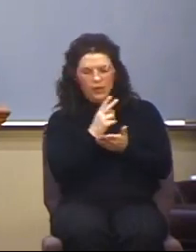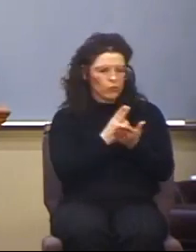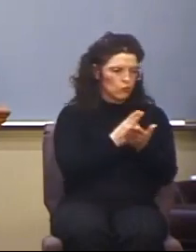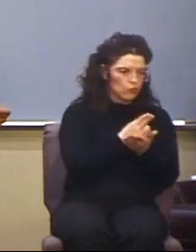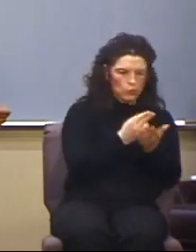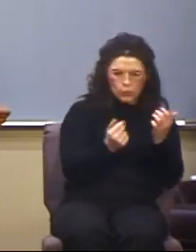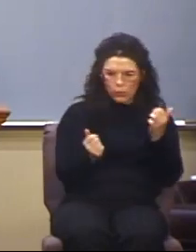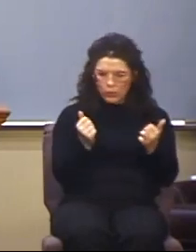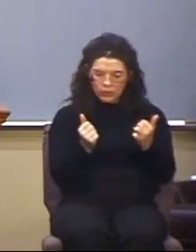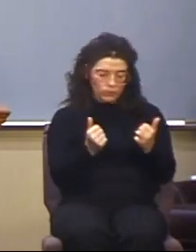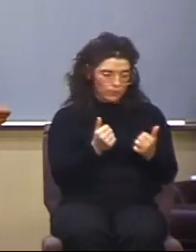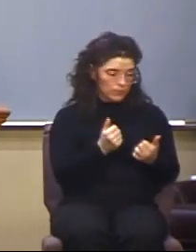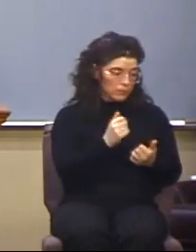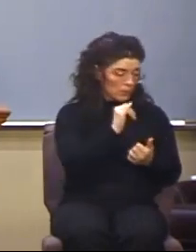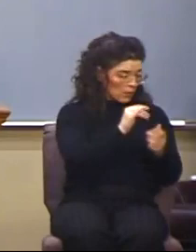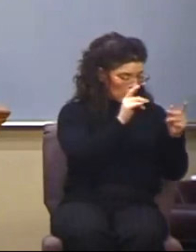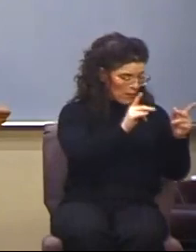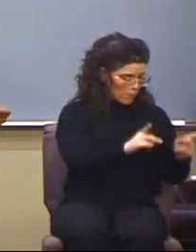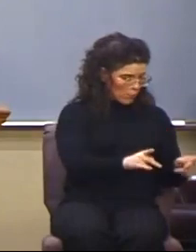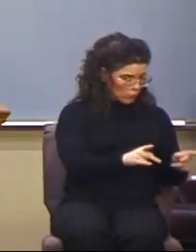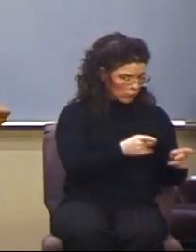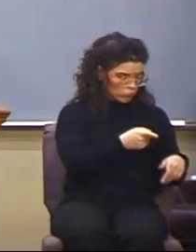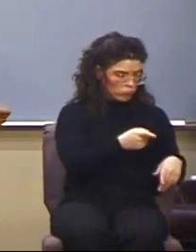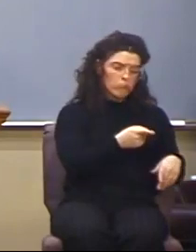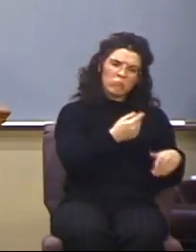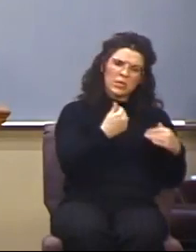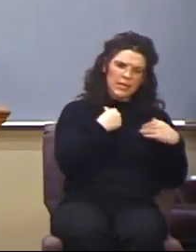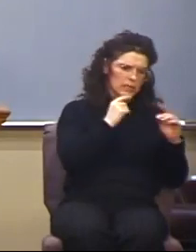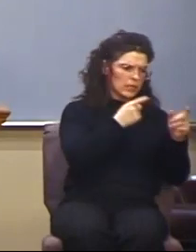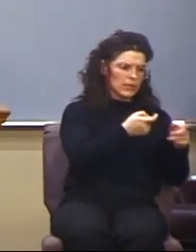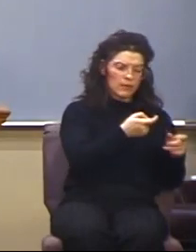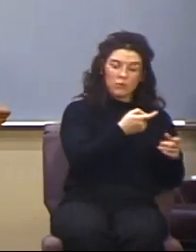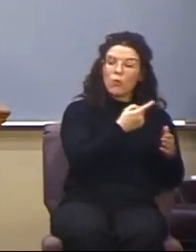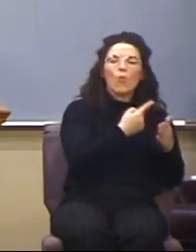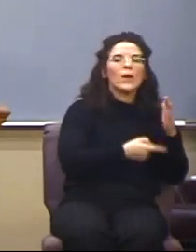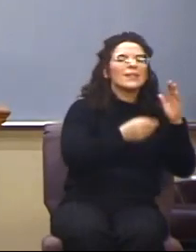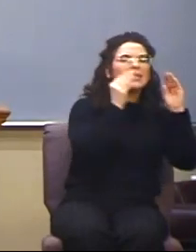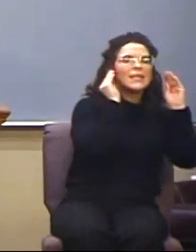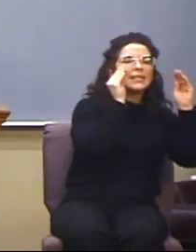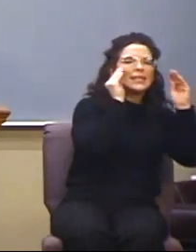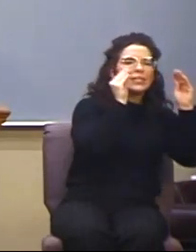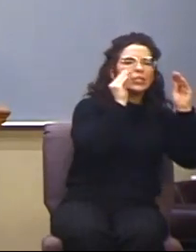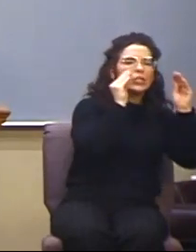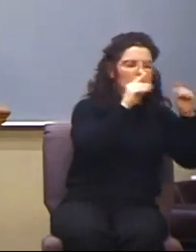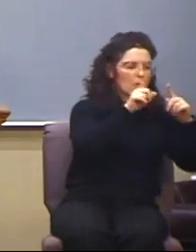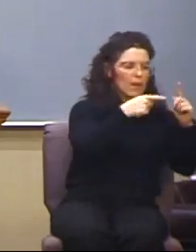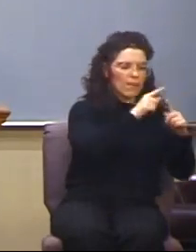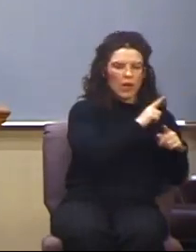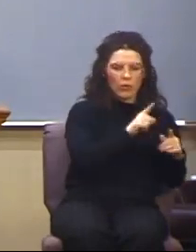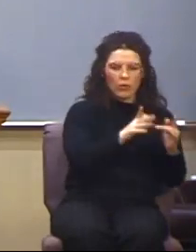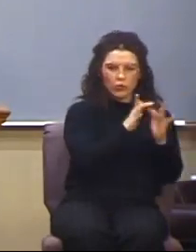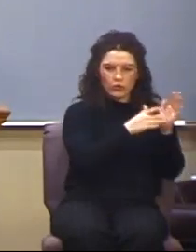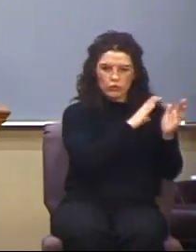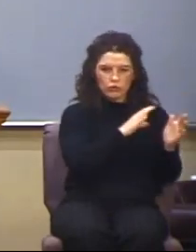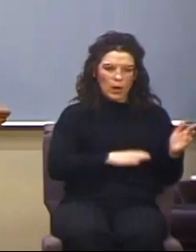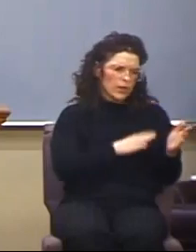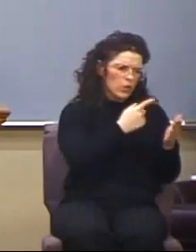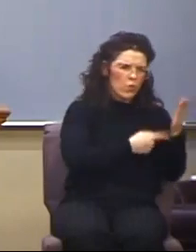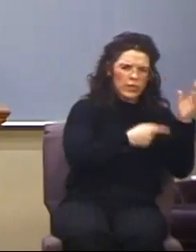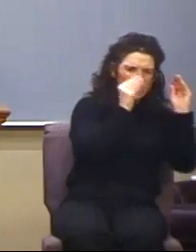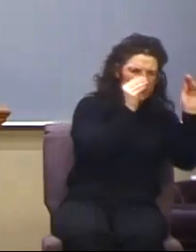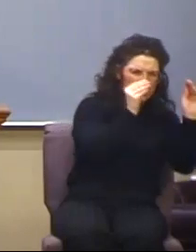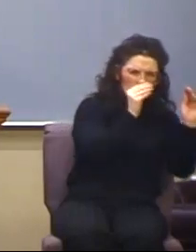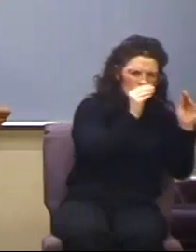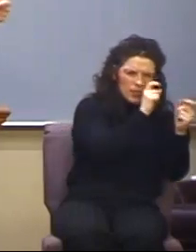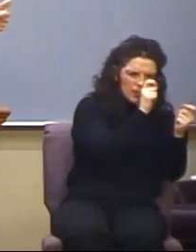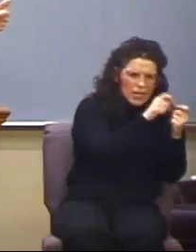to possess the gift? What is he teaching about the Lord Jesus Christ? Now,